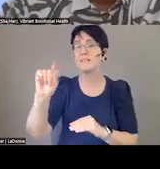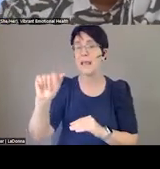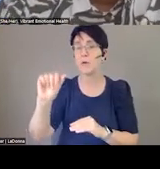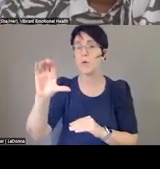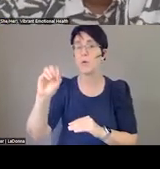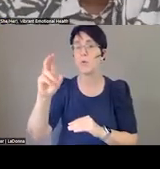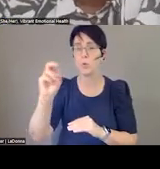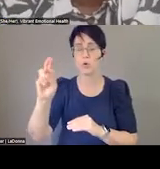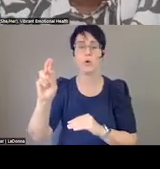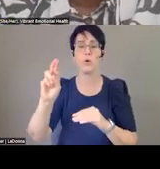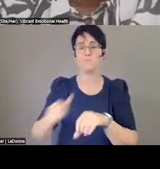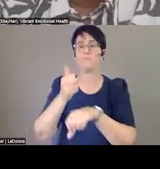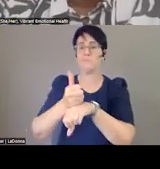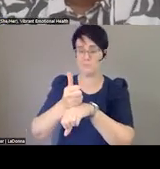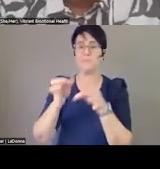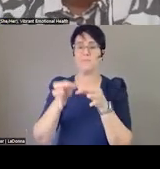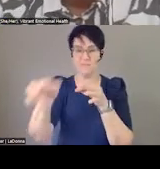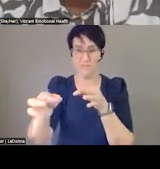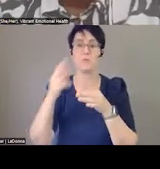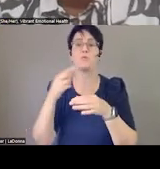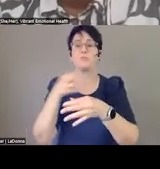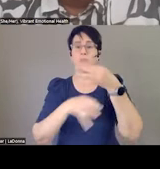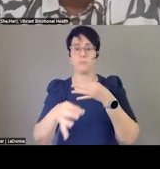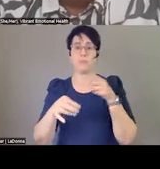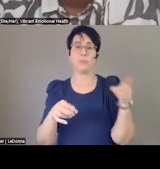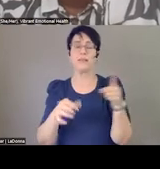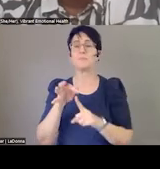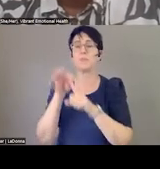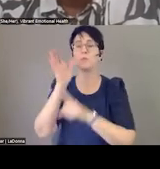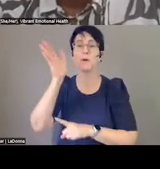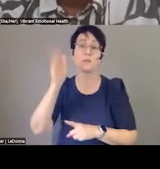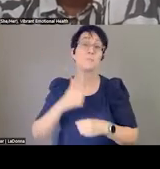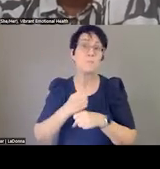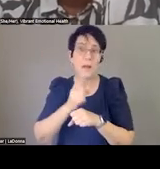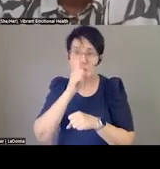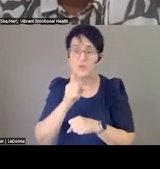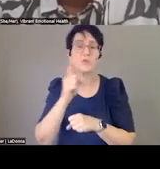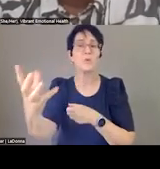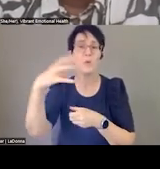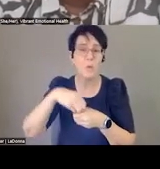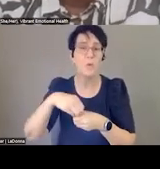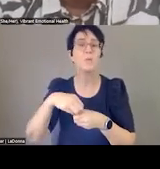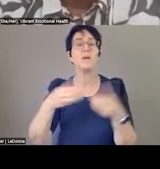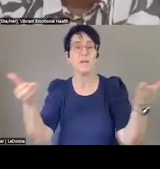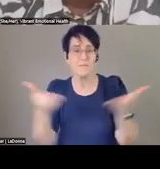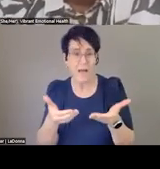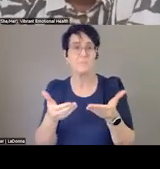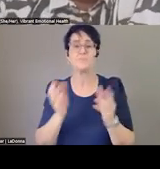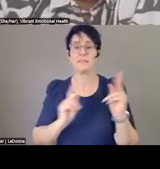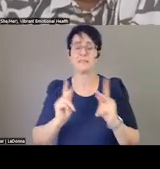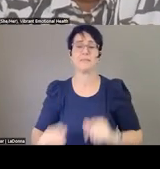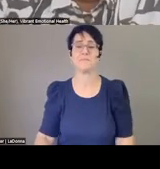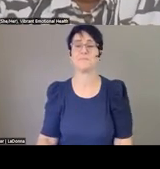allow for this special presentation. So make sure that you tune in and, again, invite your colleagues to join us. Next slide.